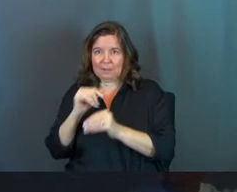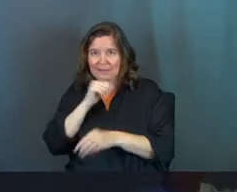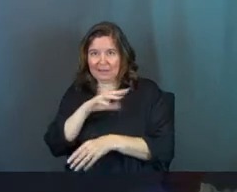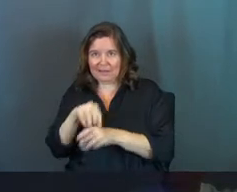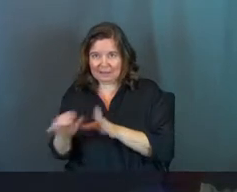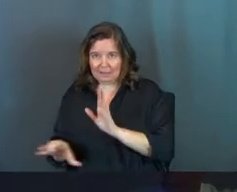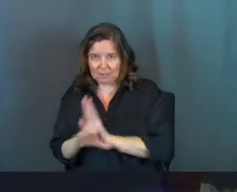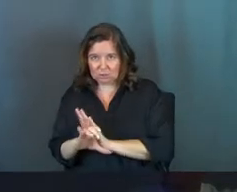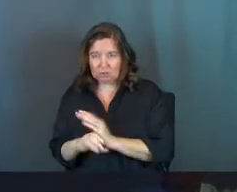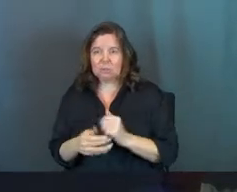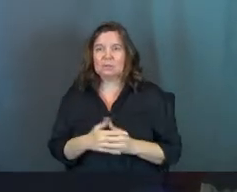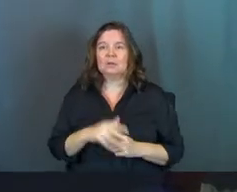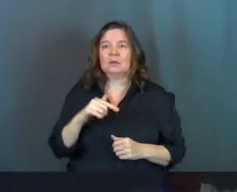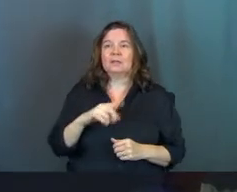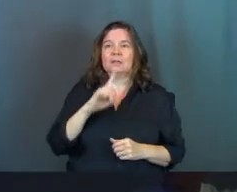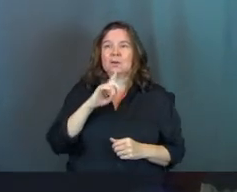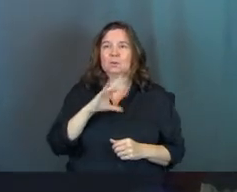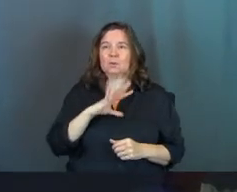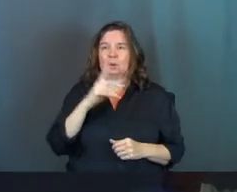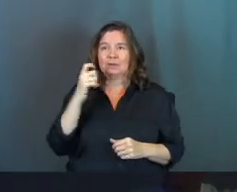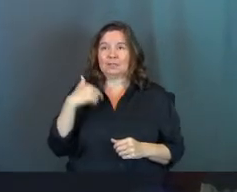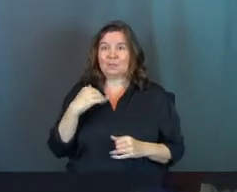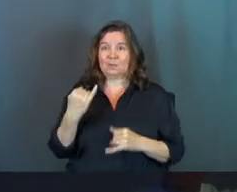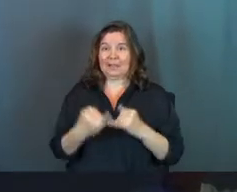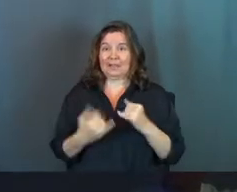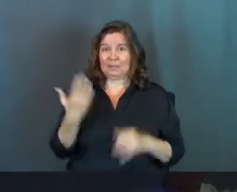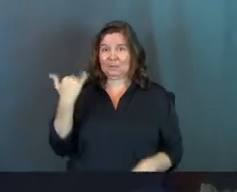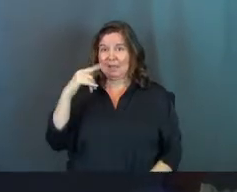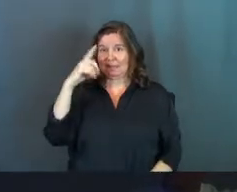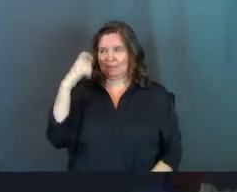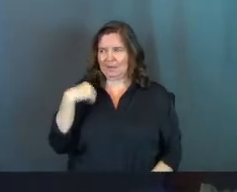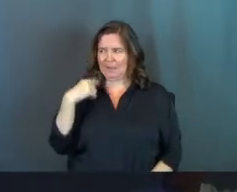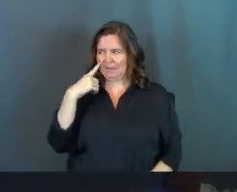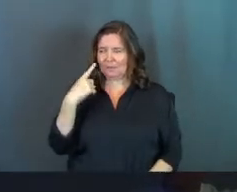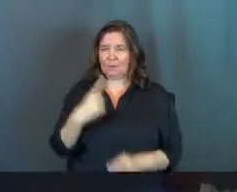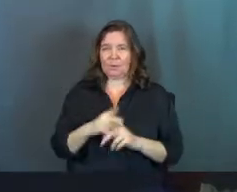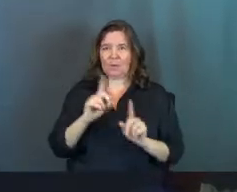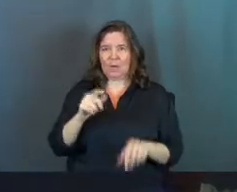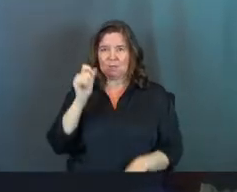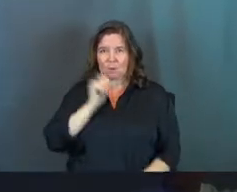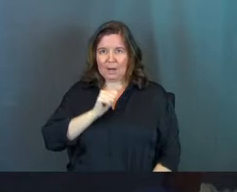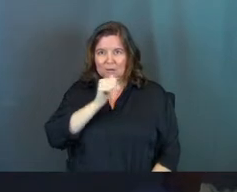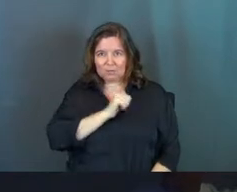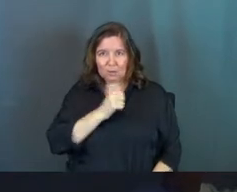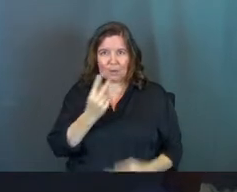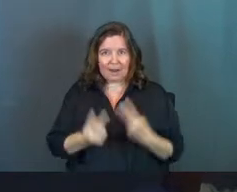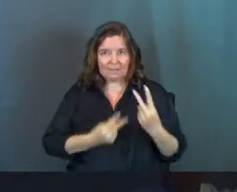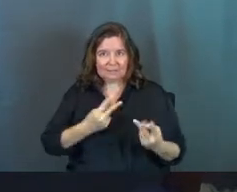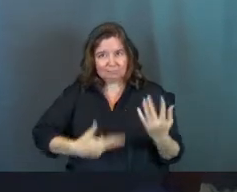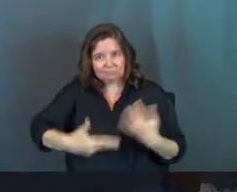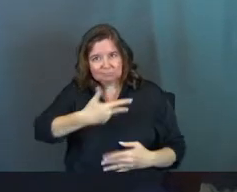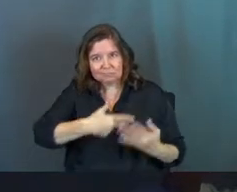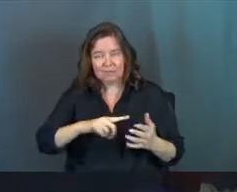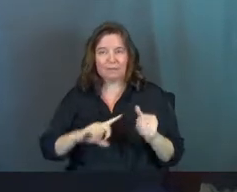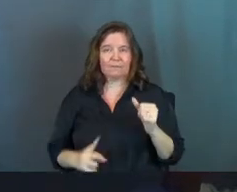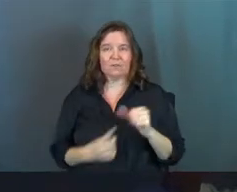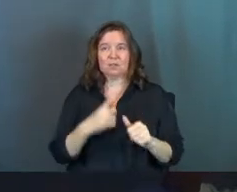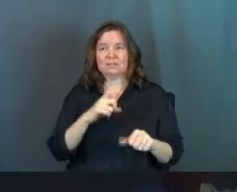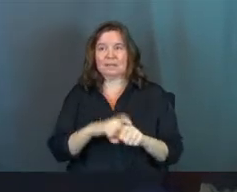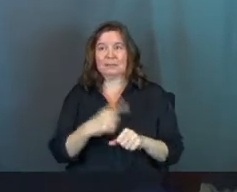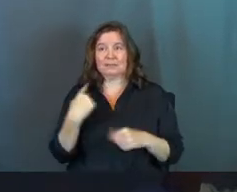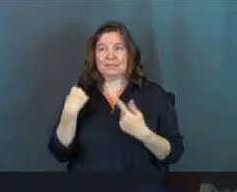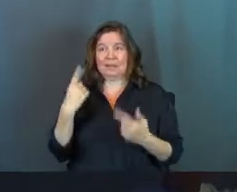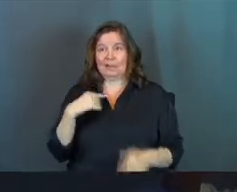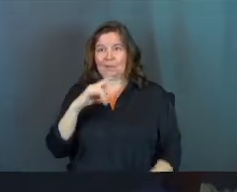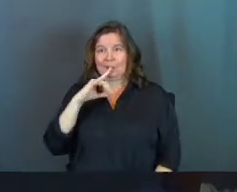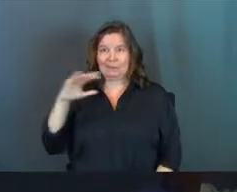are not in the picture. This is actually really cool because this was last summer, I think, right? Got to go to Arizona and visit, and this is the first time